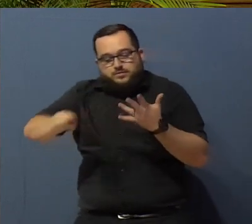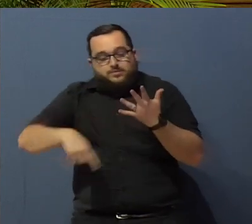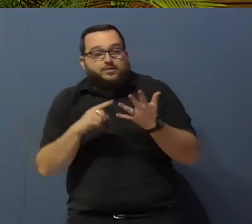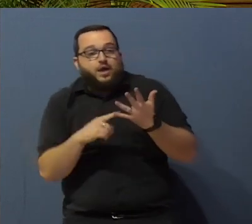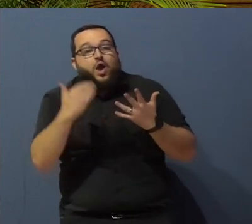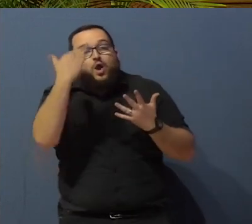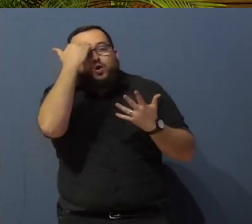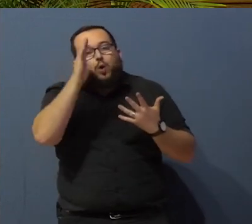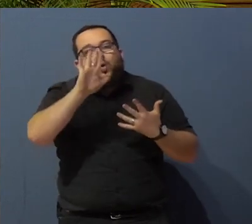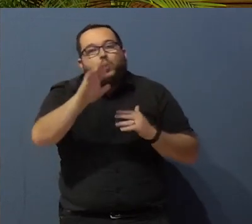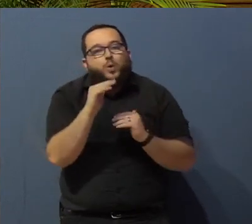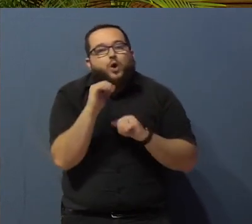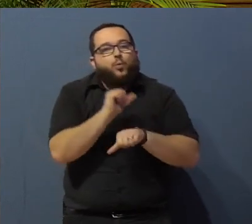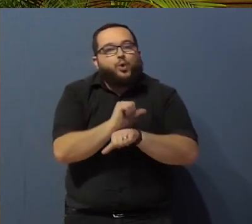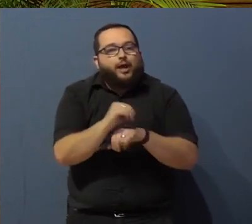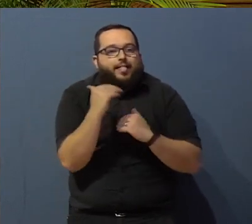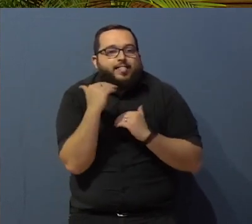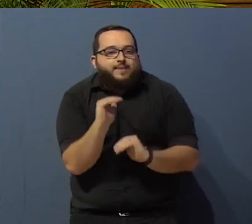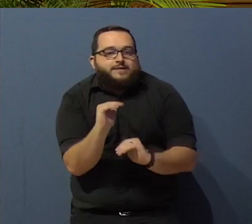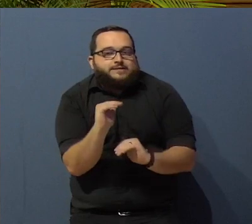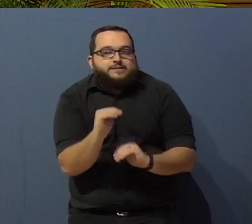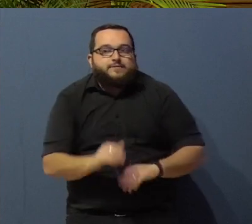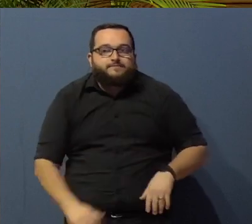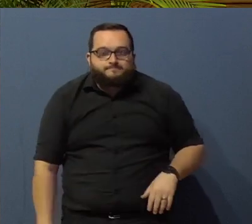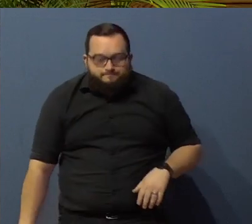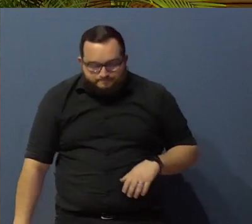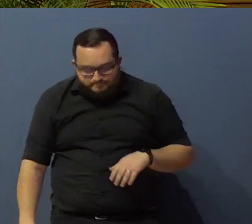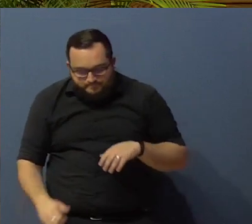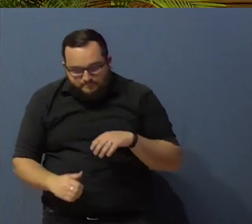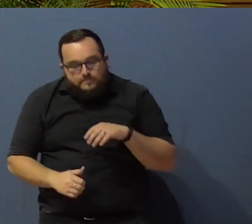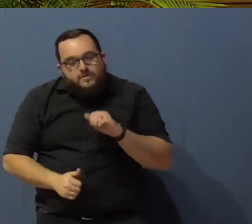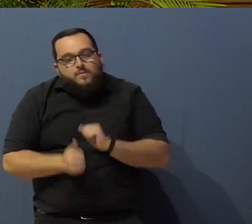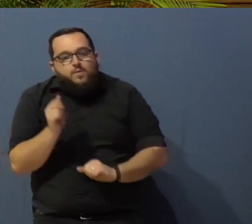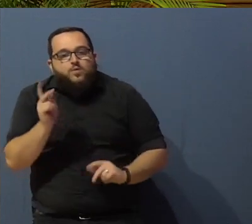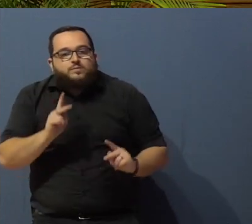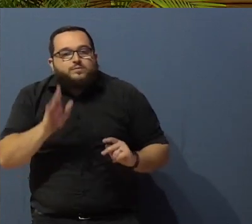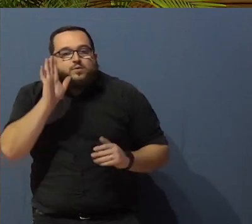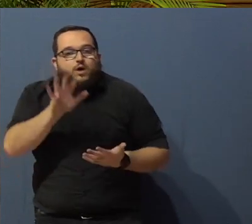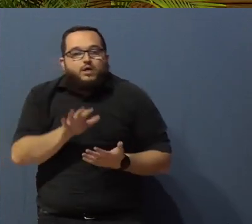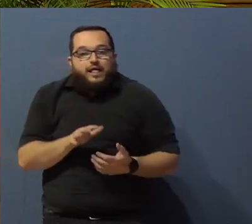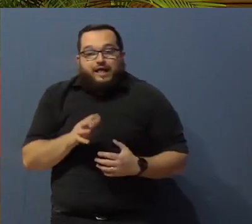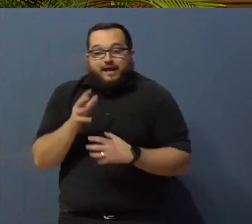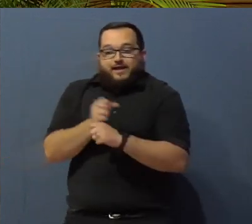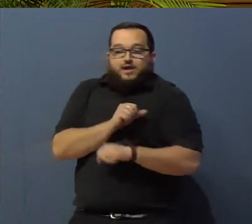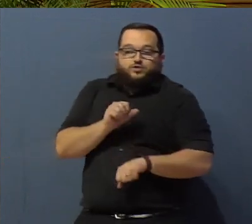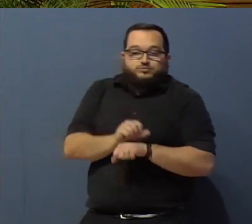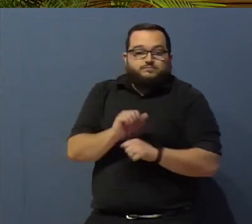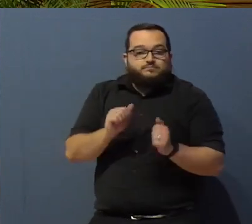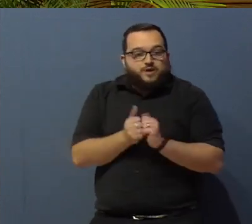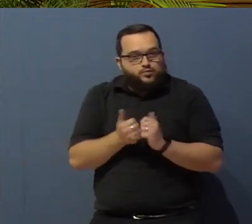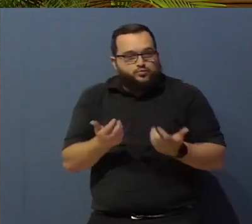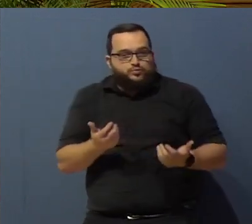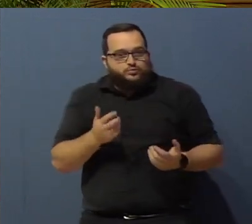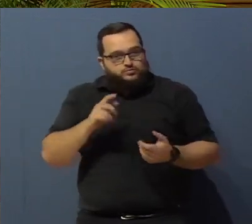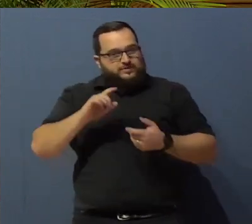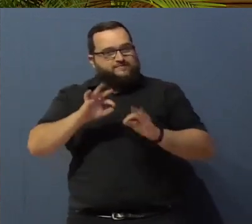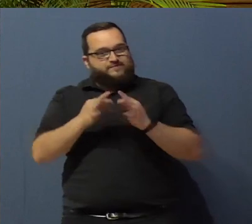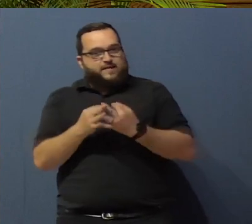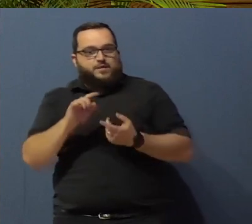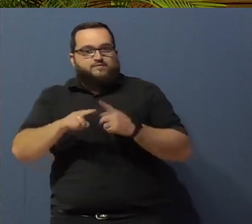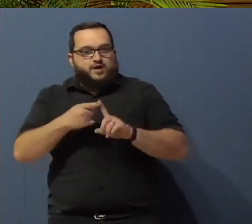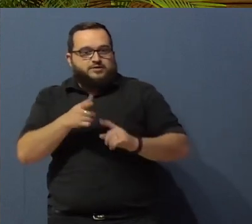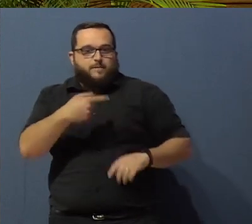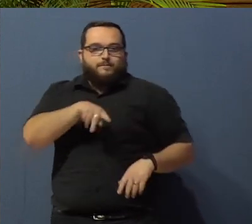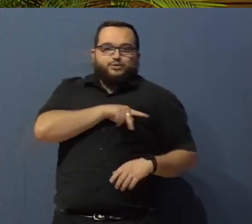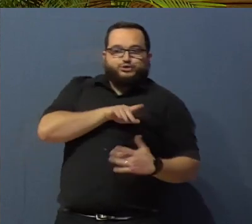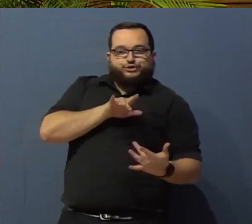own limits at work. Most people find employment by personal contacts. While I was working